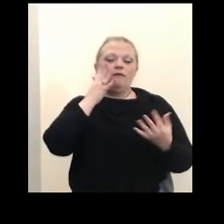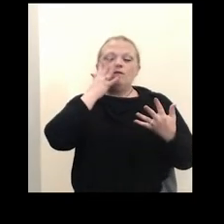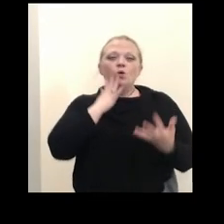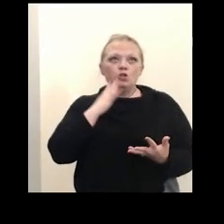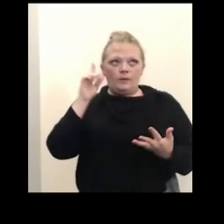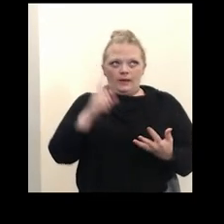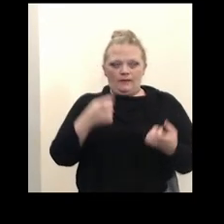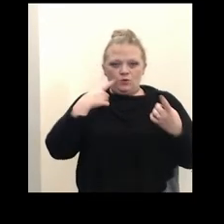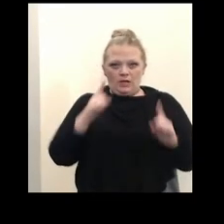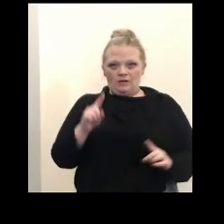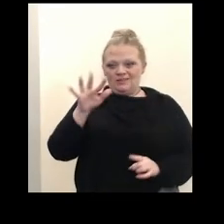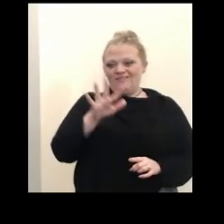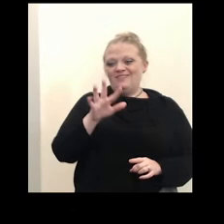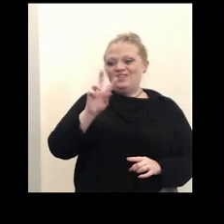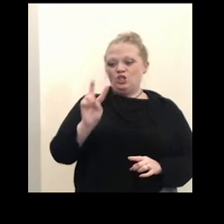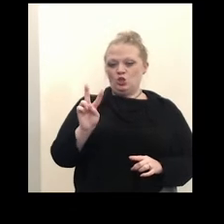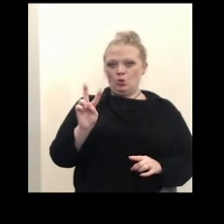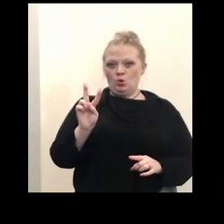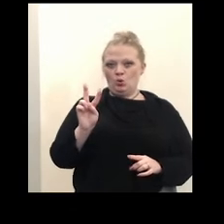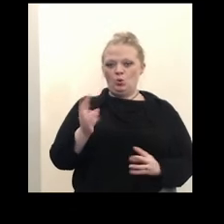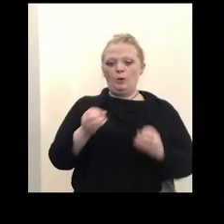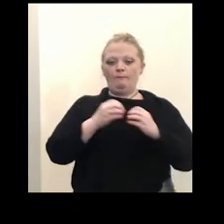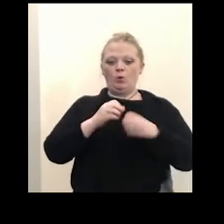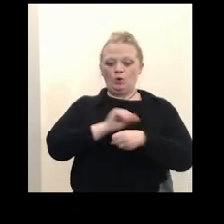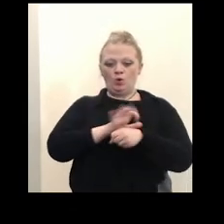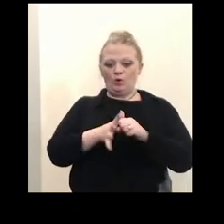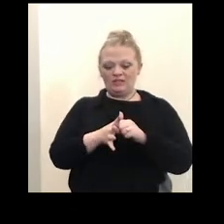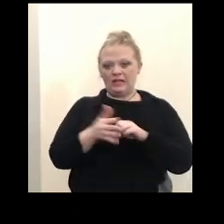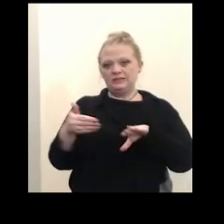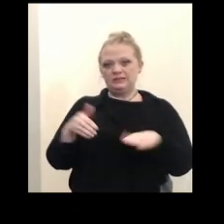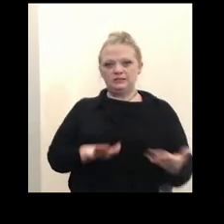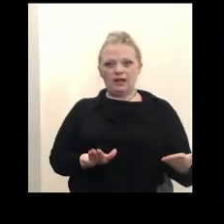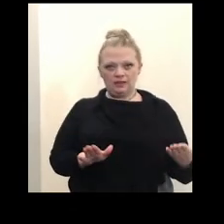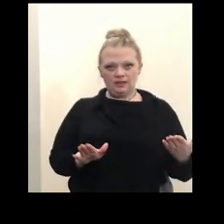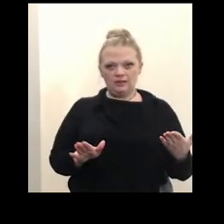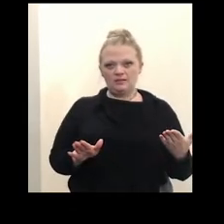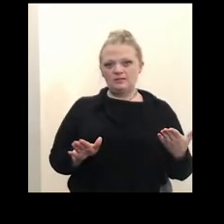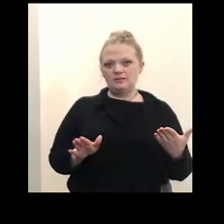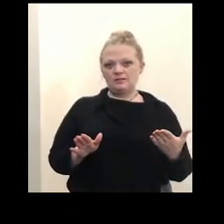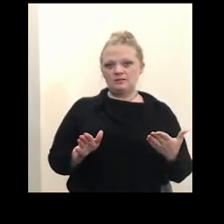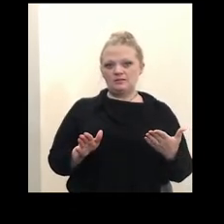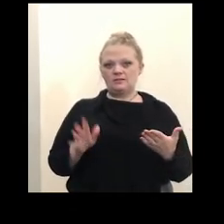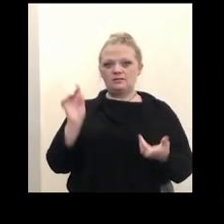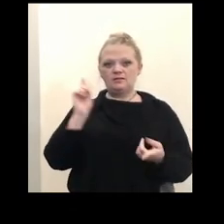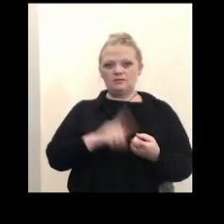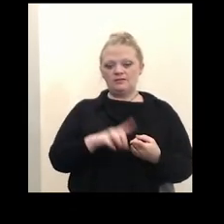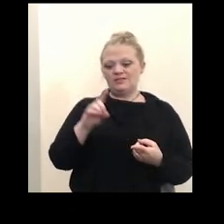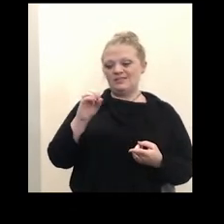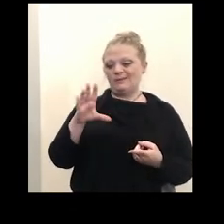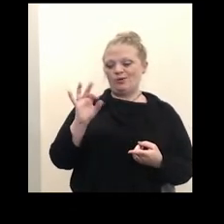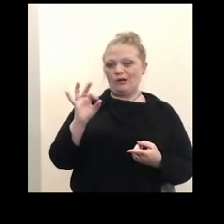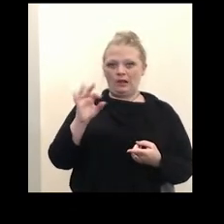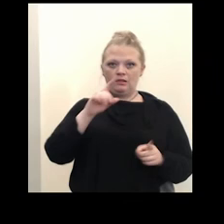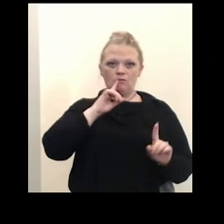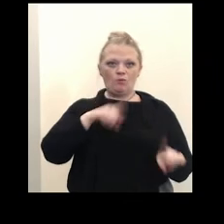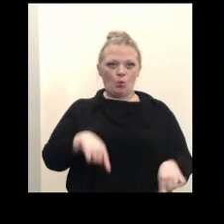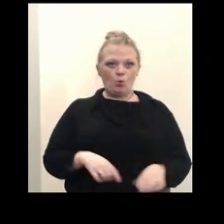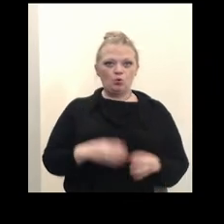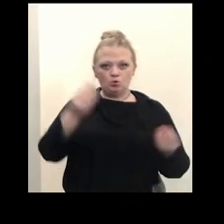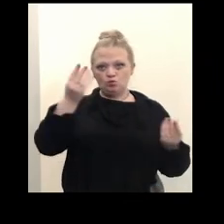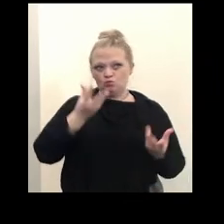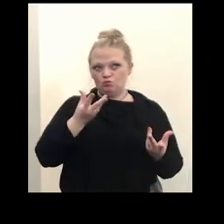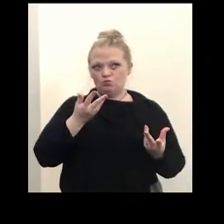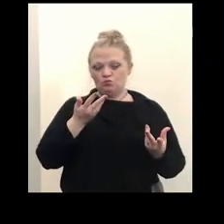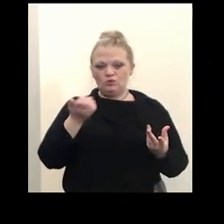that 52 additional COVID-19 deaths through December 9th were reported. There was a small handful